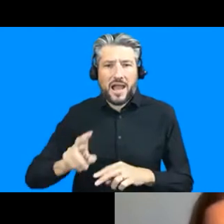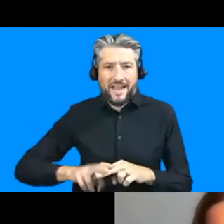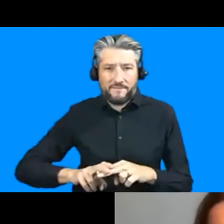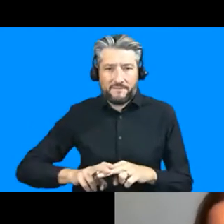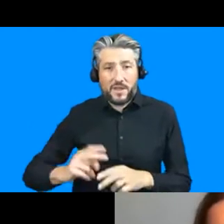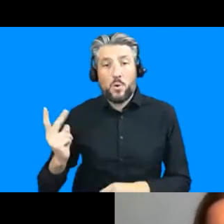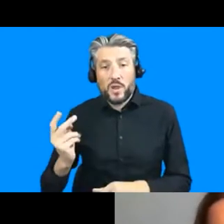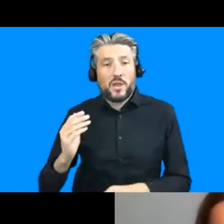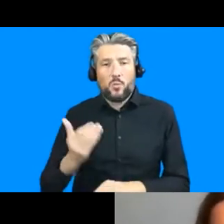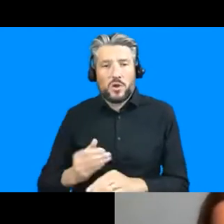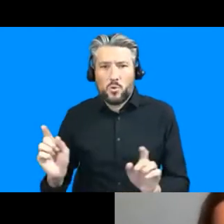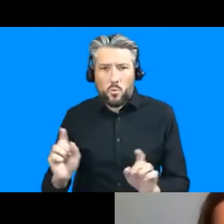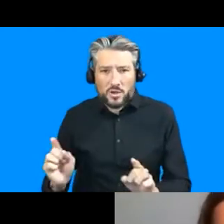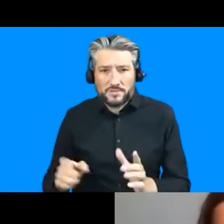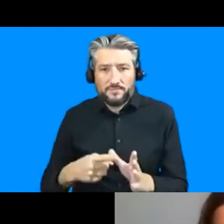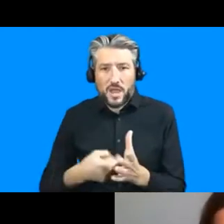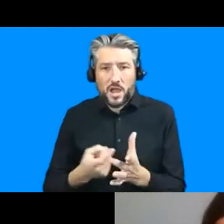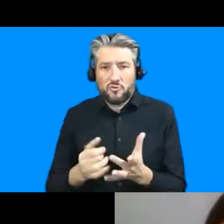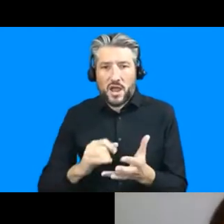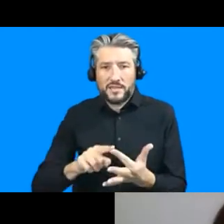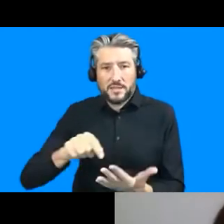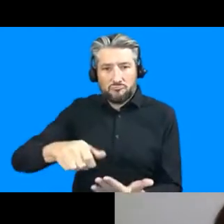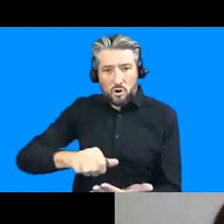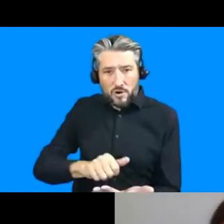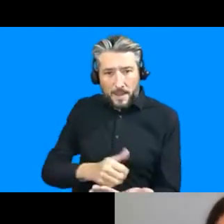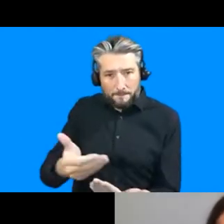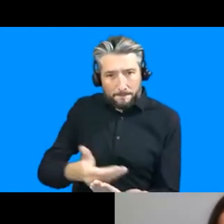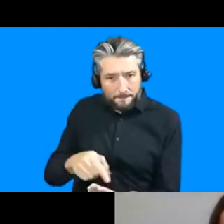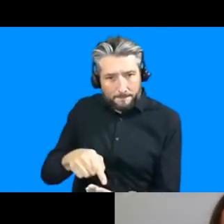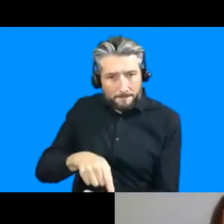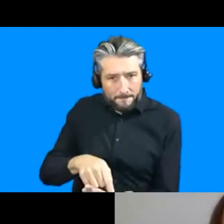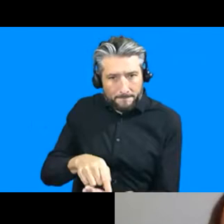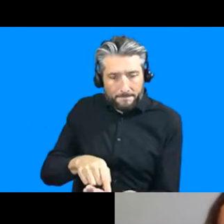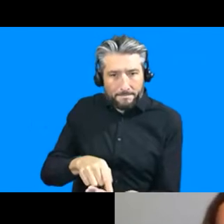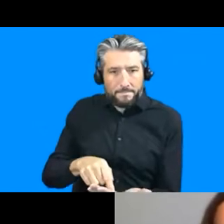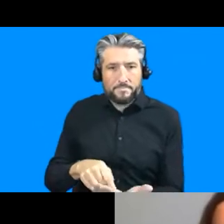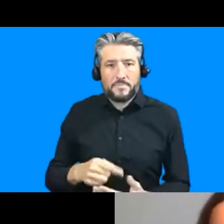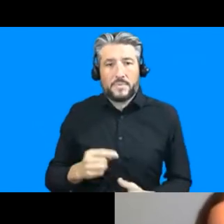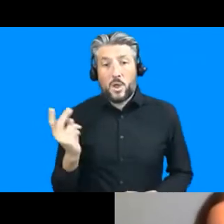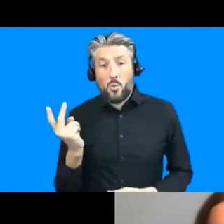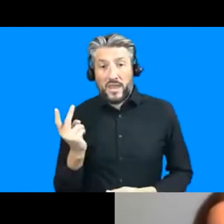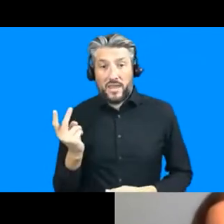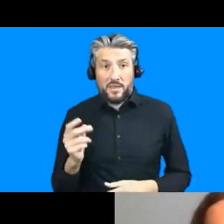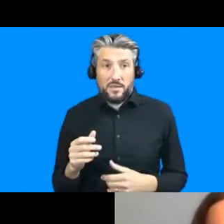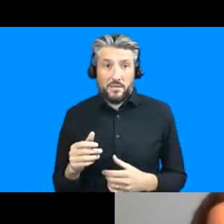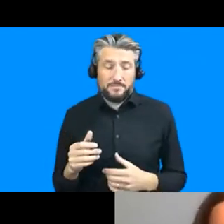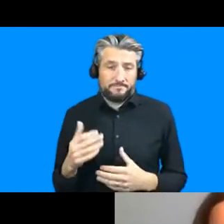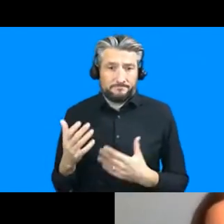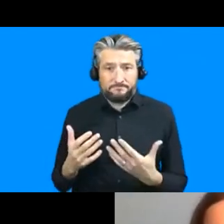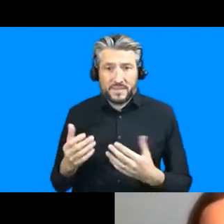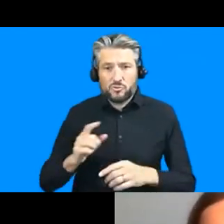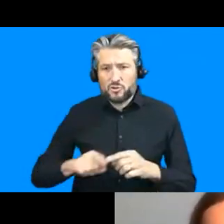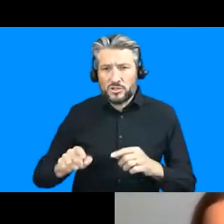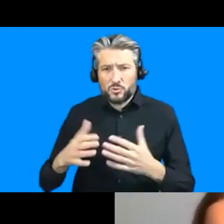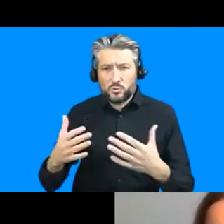urban um urban equity and accountability and there yeah we're we're trying to kind of um mainstream all of